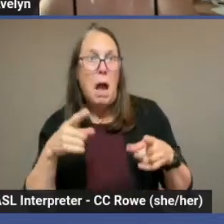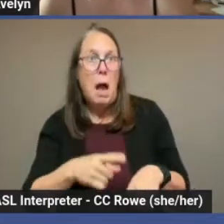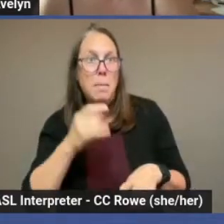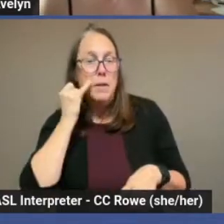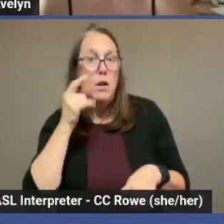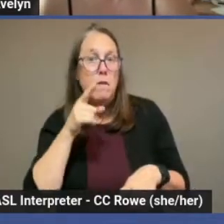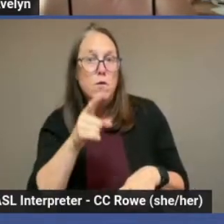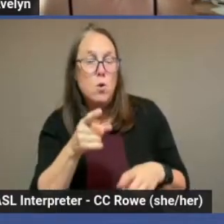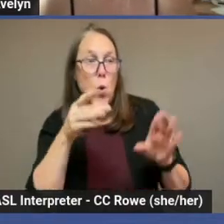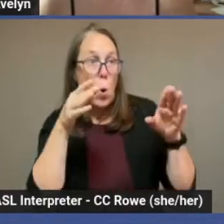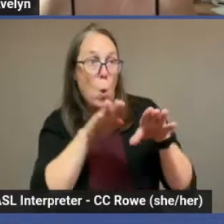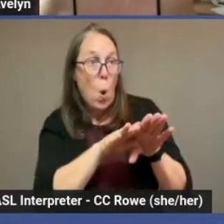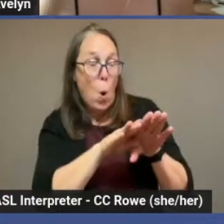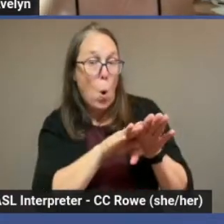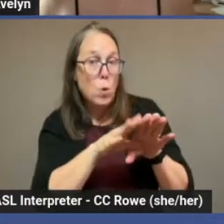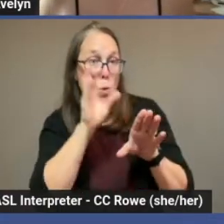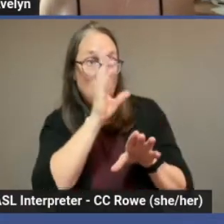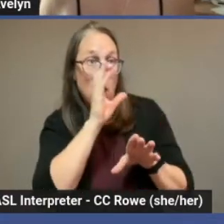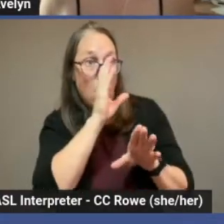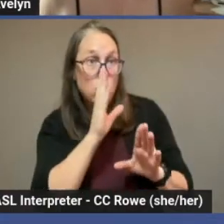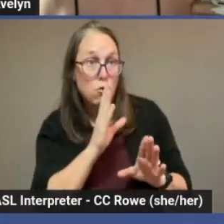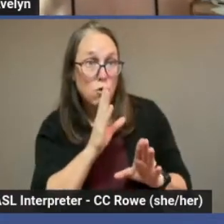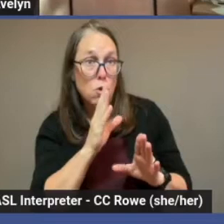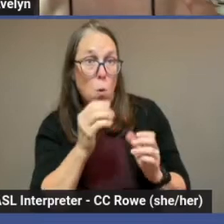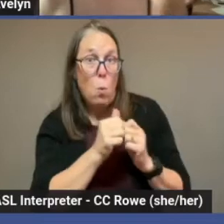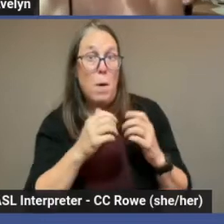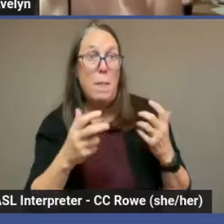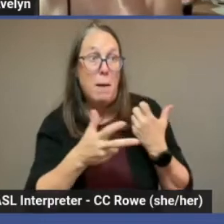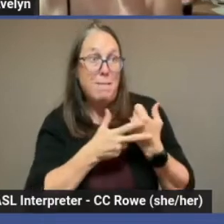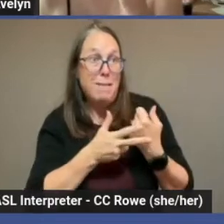open. Do not let this happen to you.